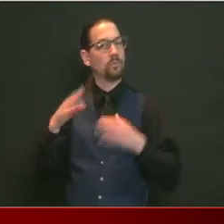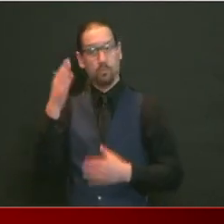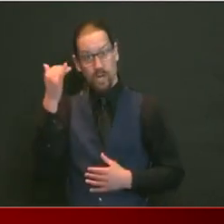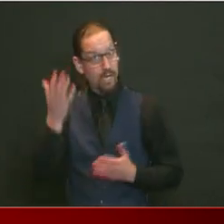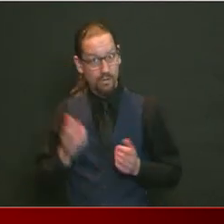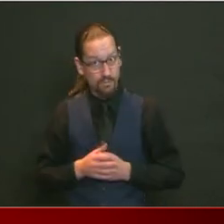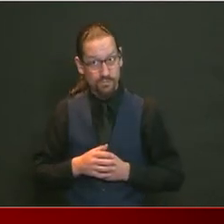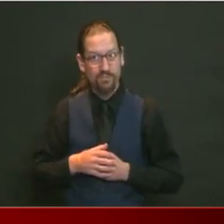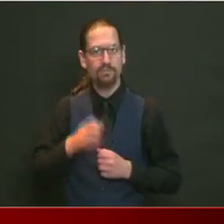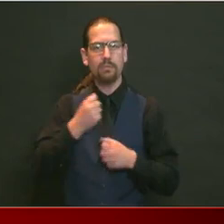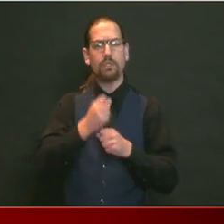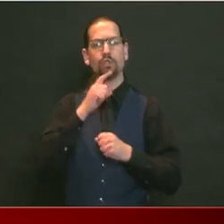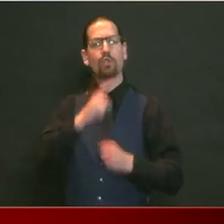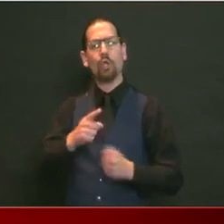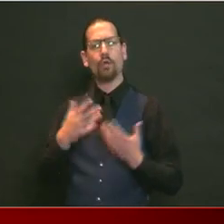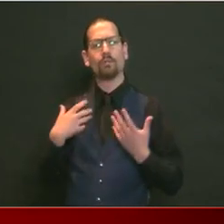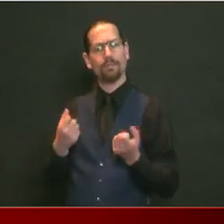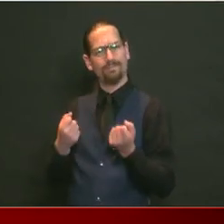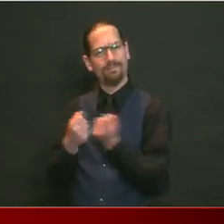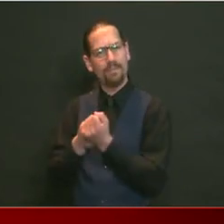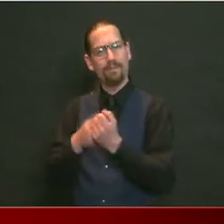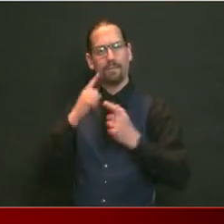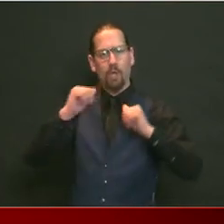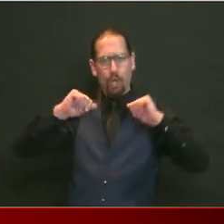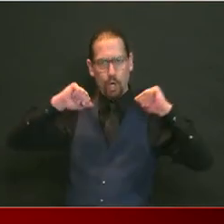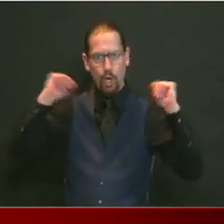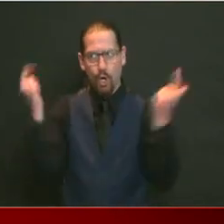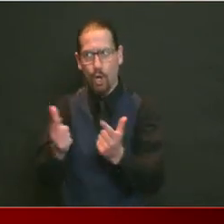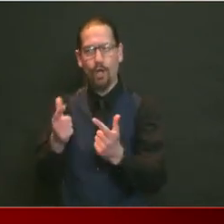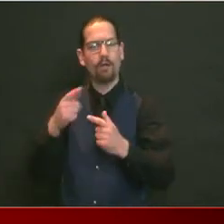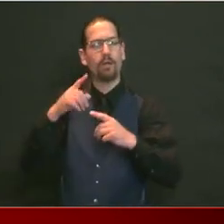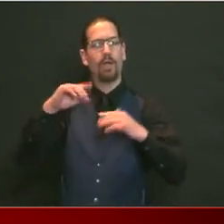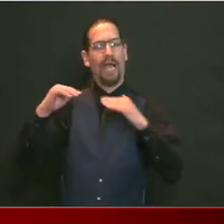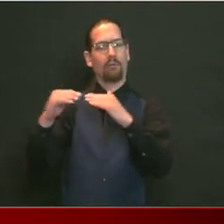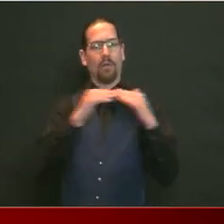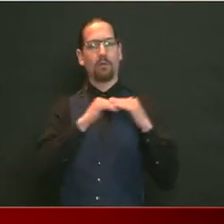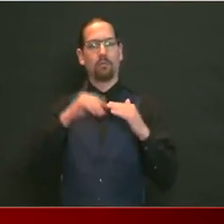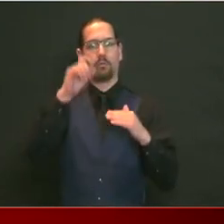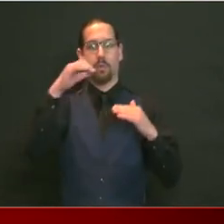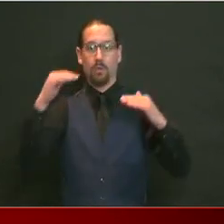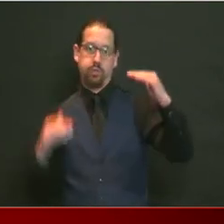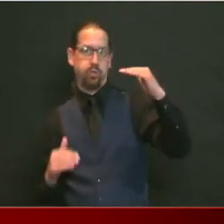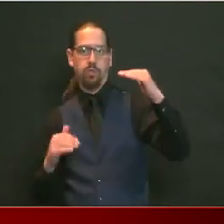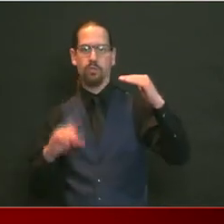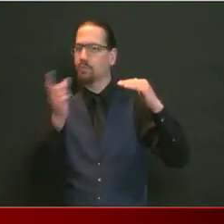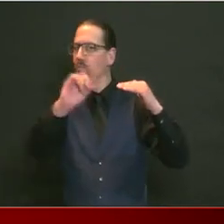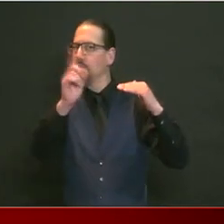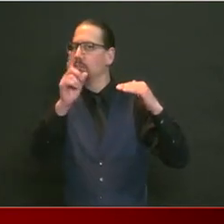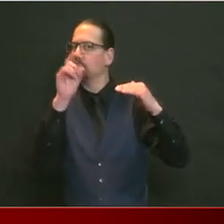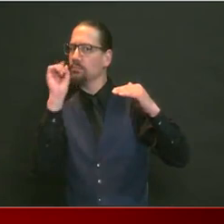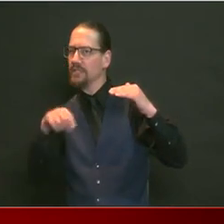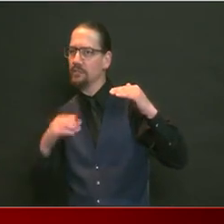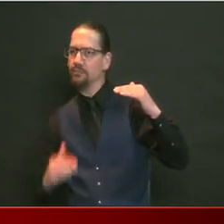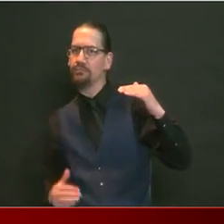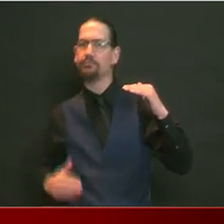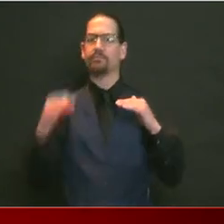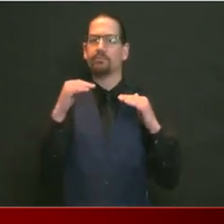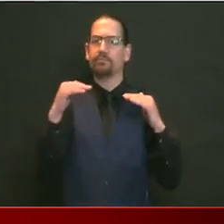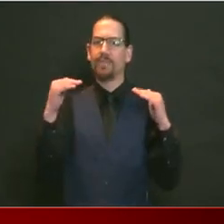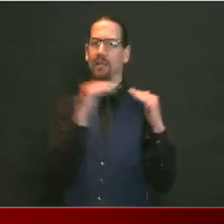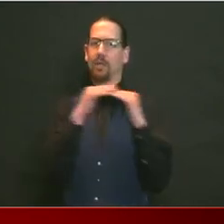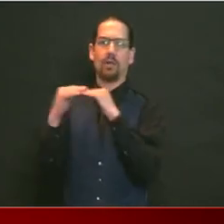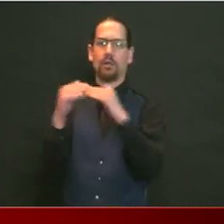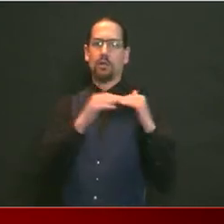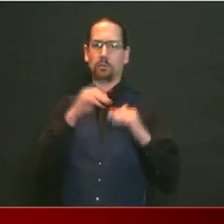everyone throughout the state, particularly the communities disproportionately impacted. In terms of the